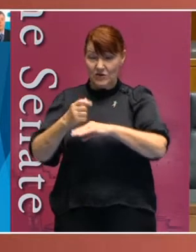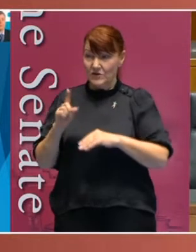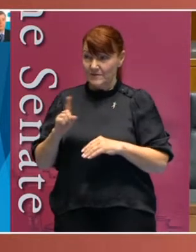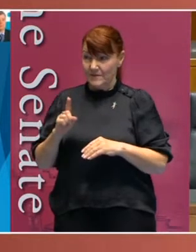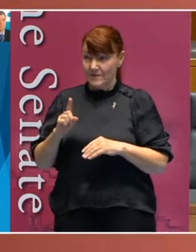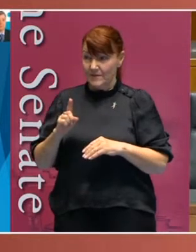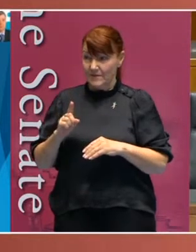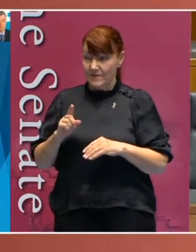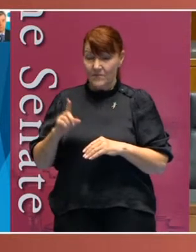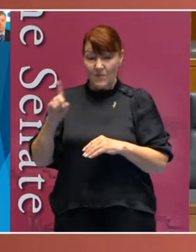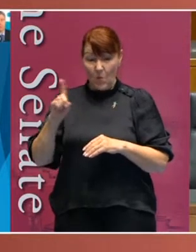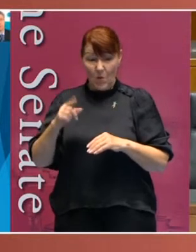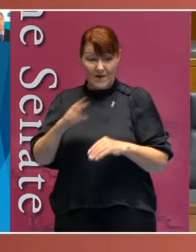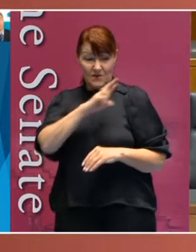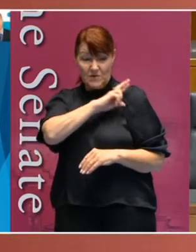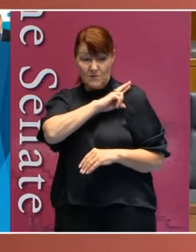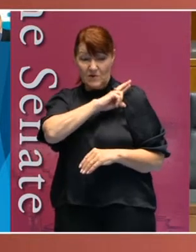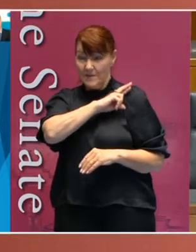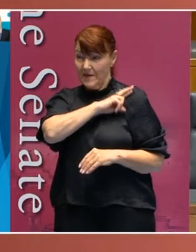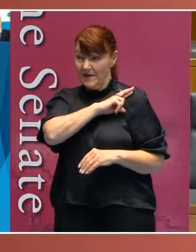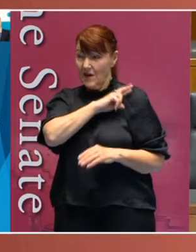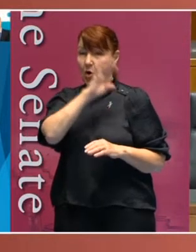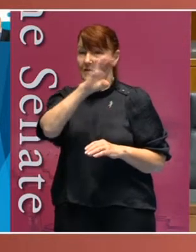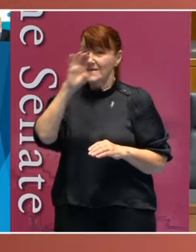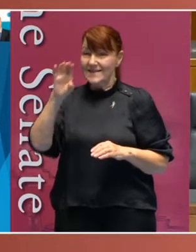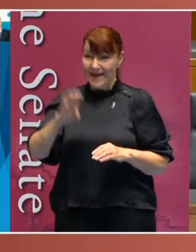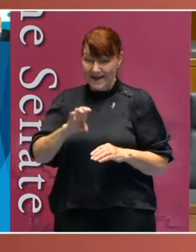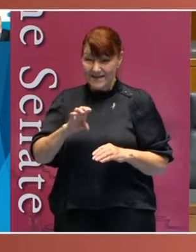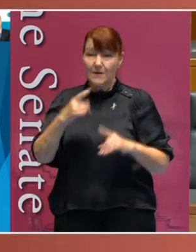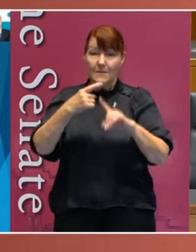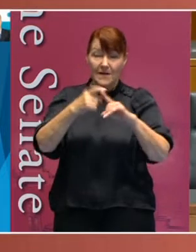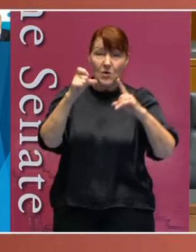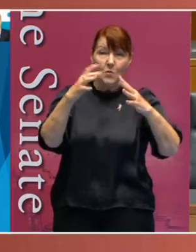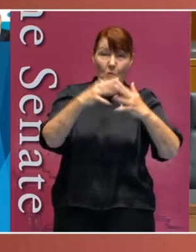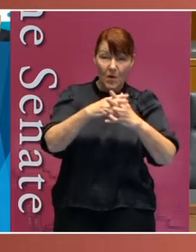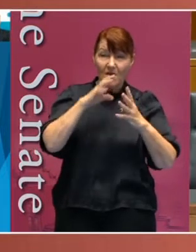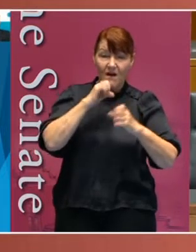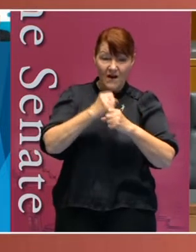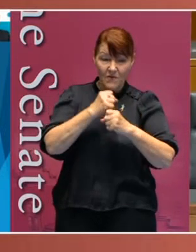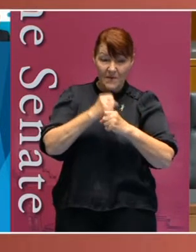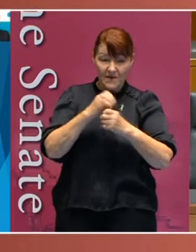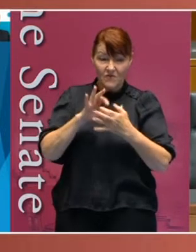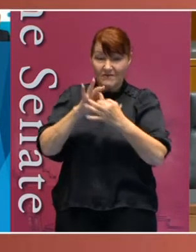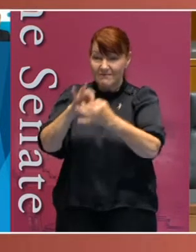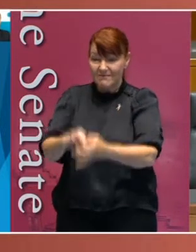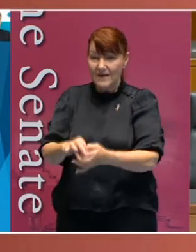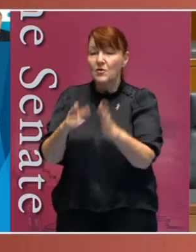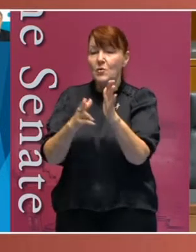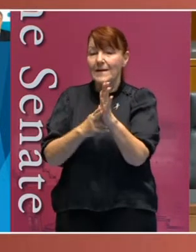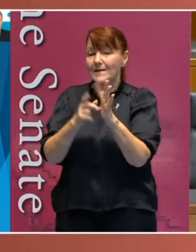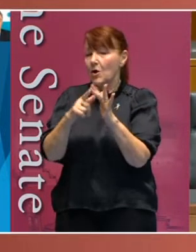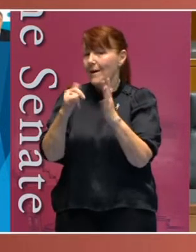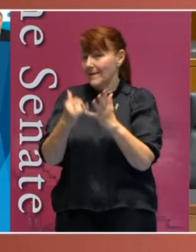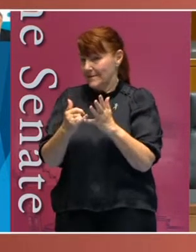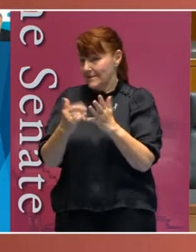what is the responsibility of the State and Commonwealth Government concerning the National Disability Insurance